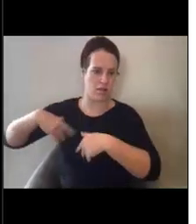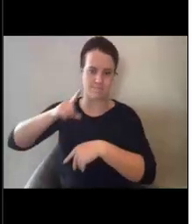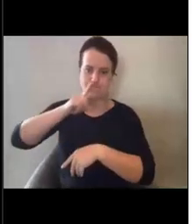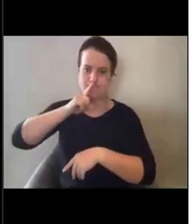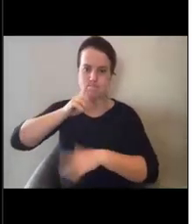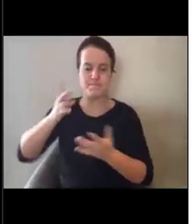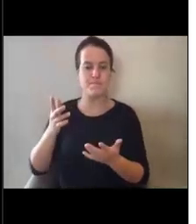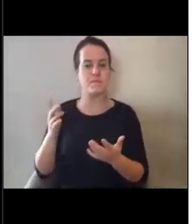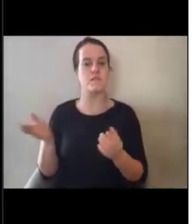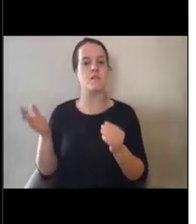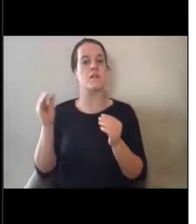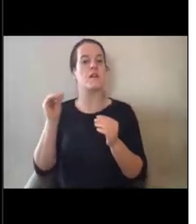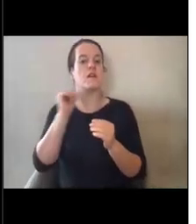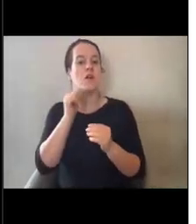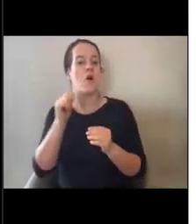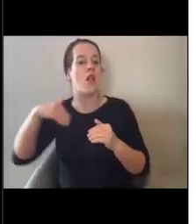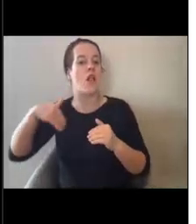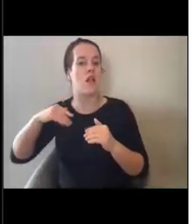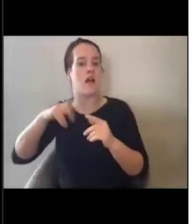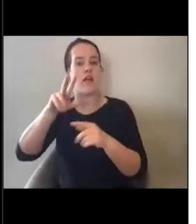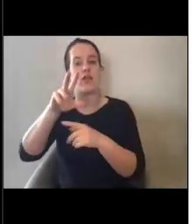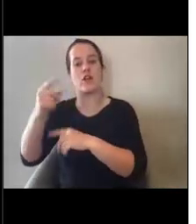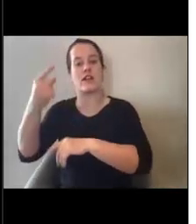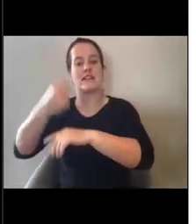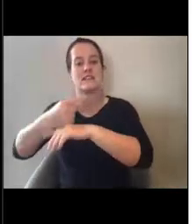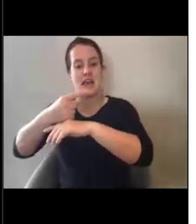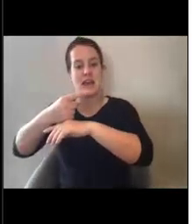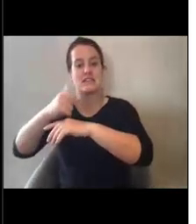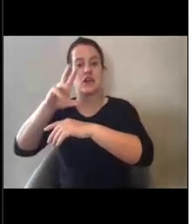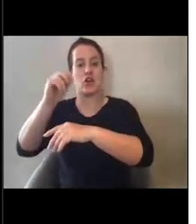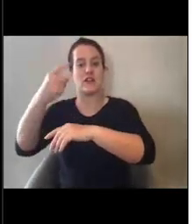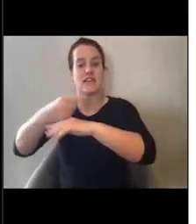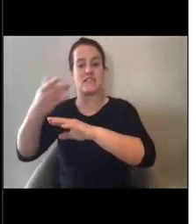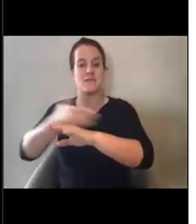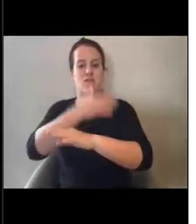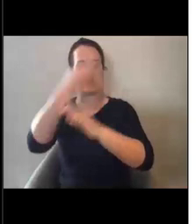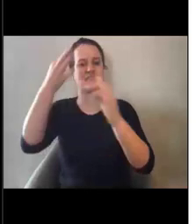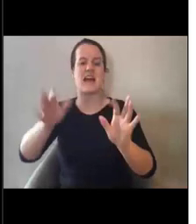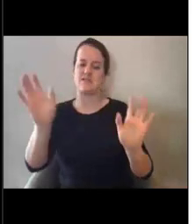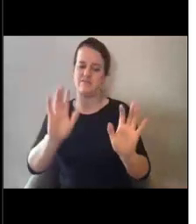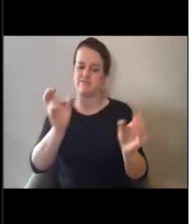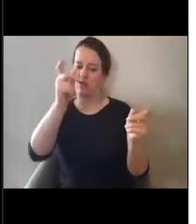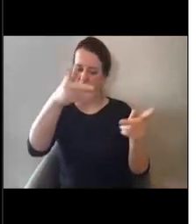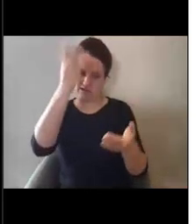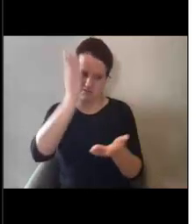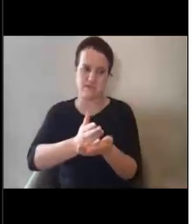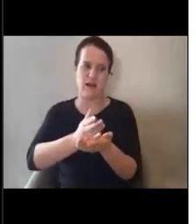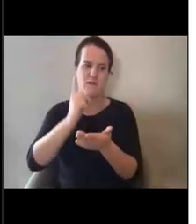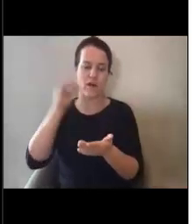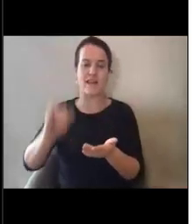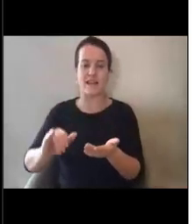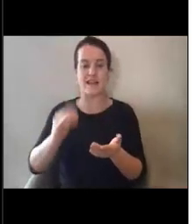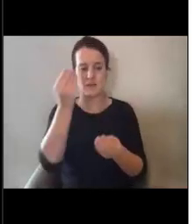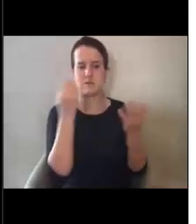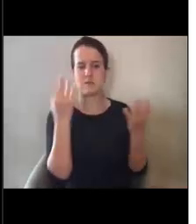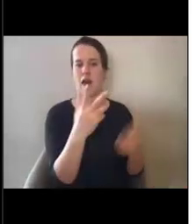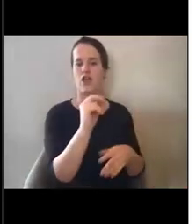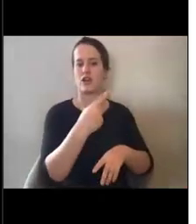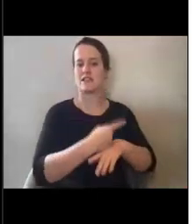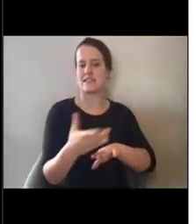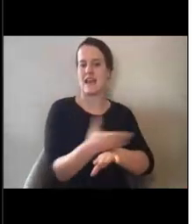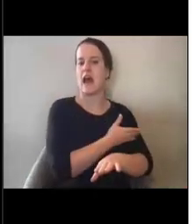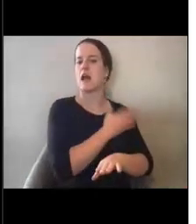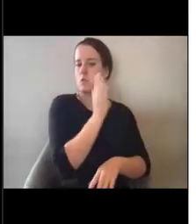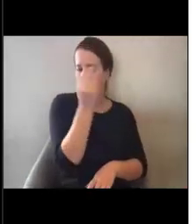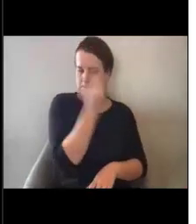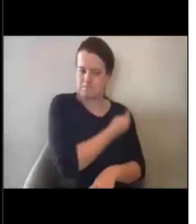later than 30 days out, FEMA will provide notification to all of our stakeholders for when we establish that deadline. But we have not